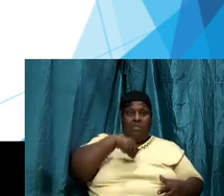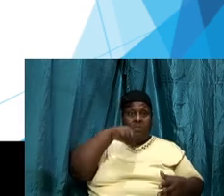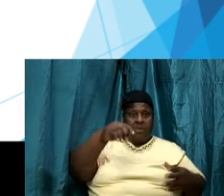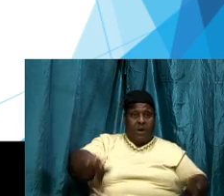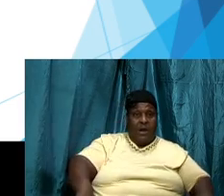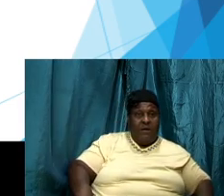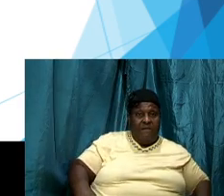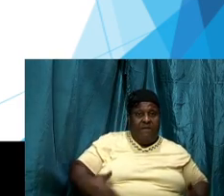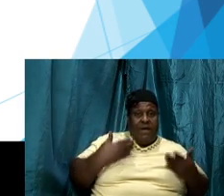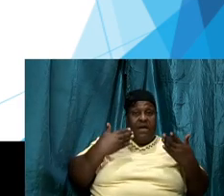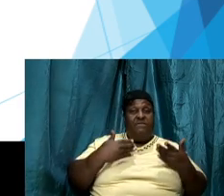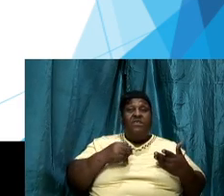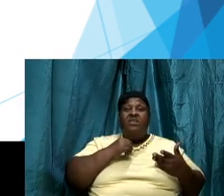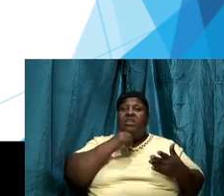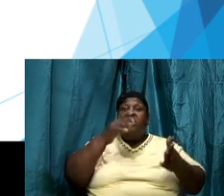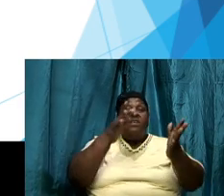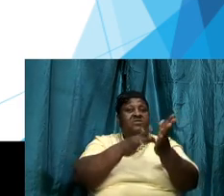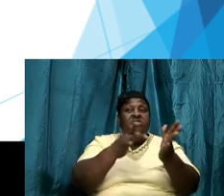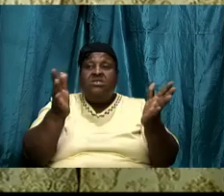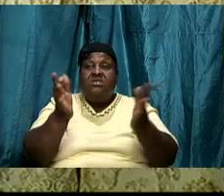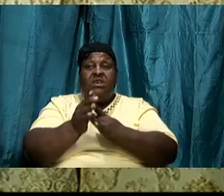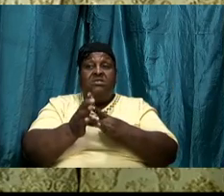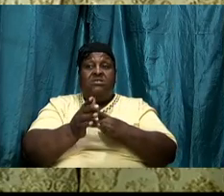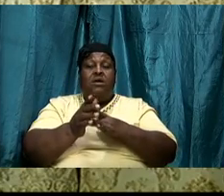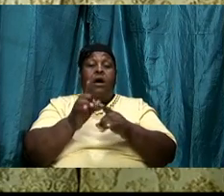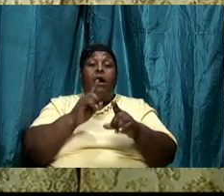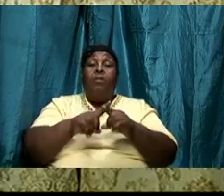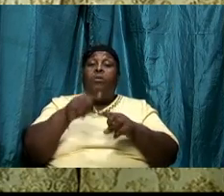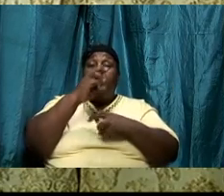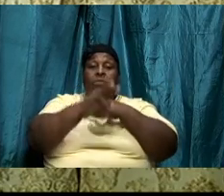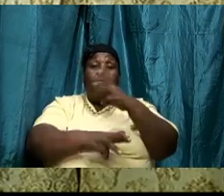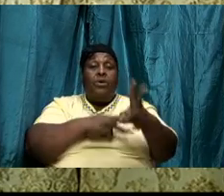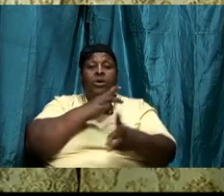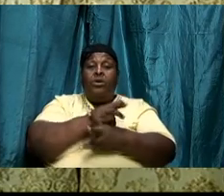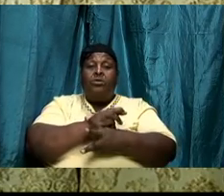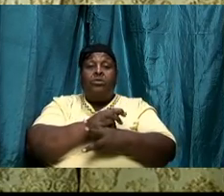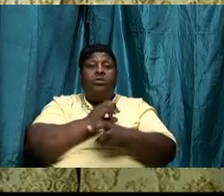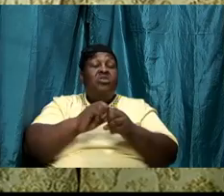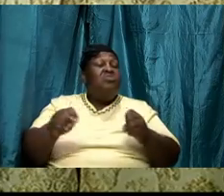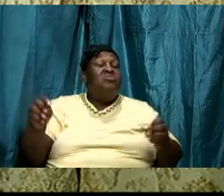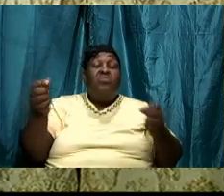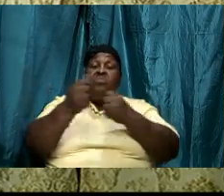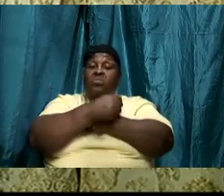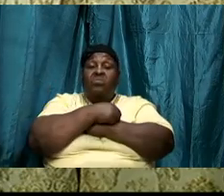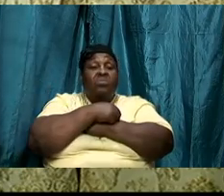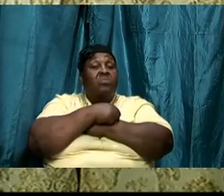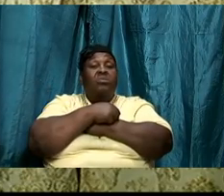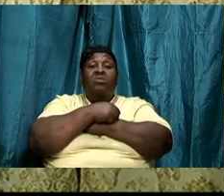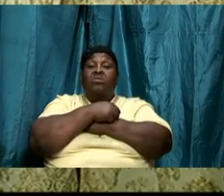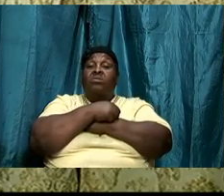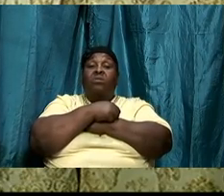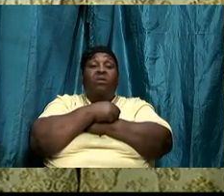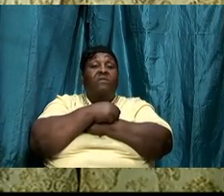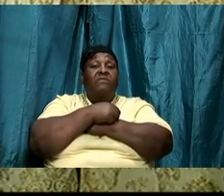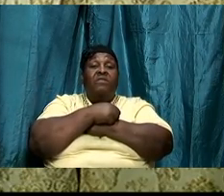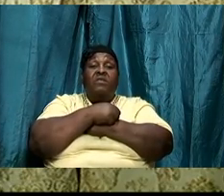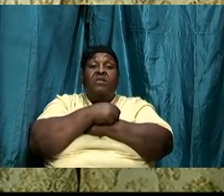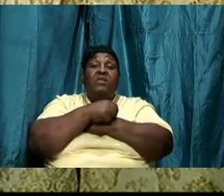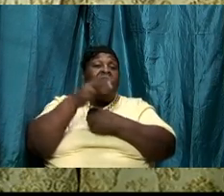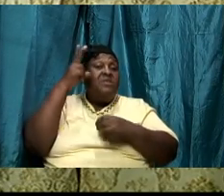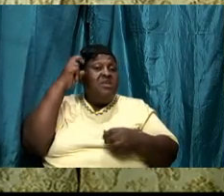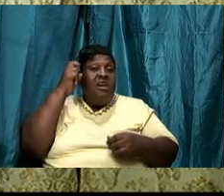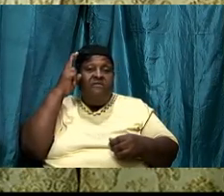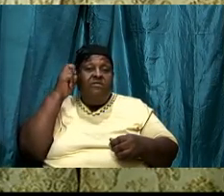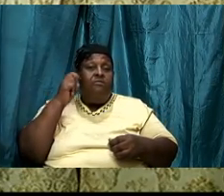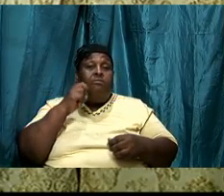is not of the father but is of the world don't love the world don't make no preacher tell you nothing